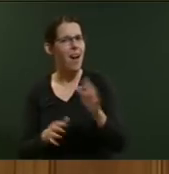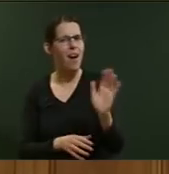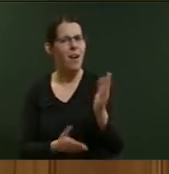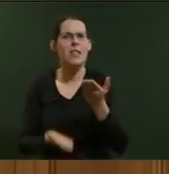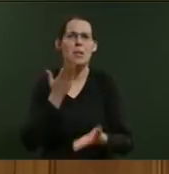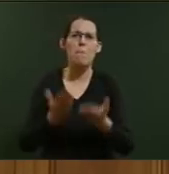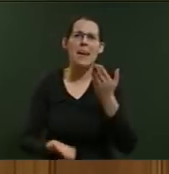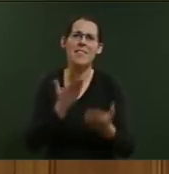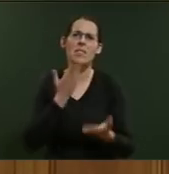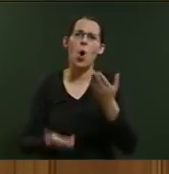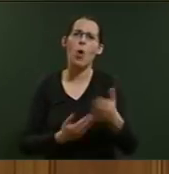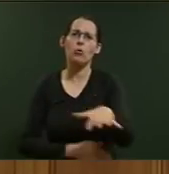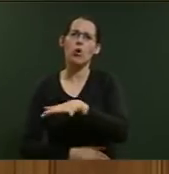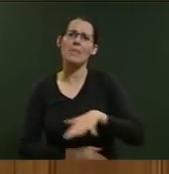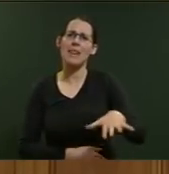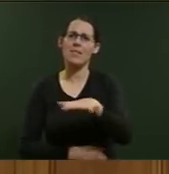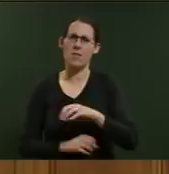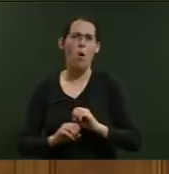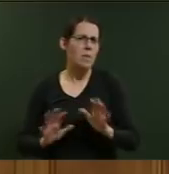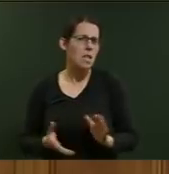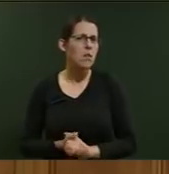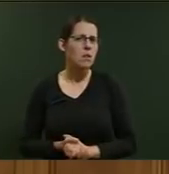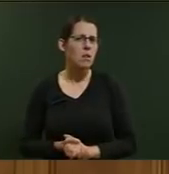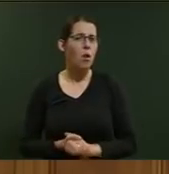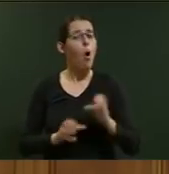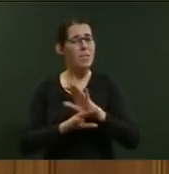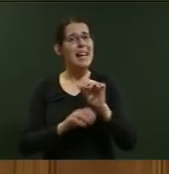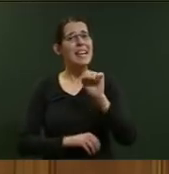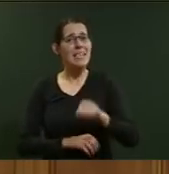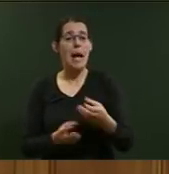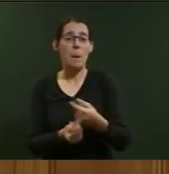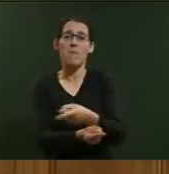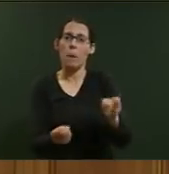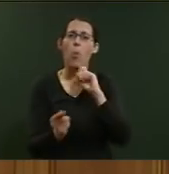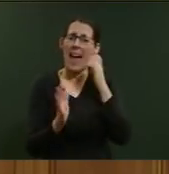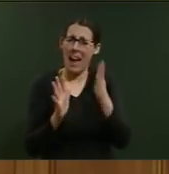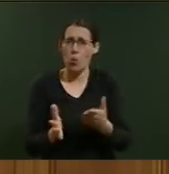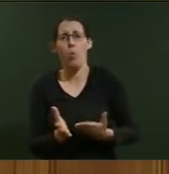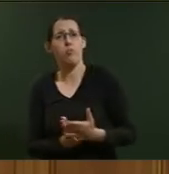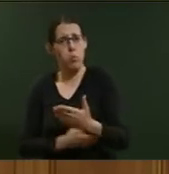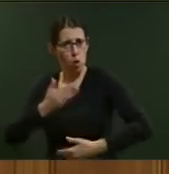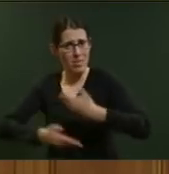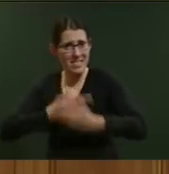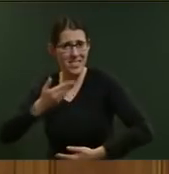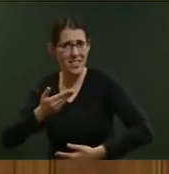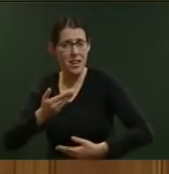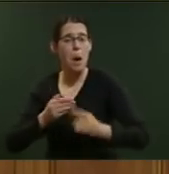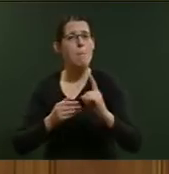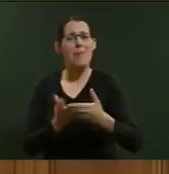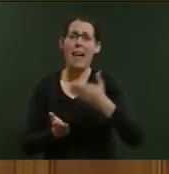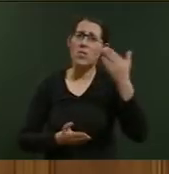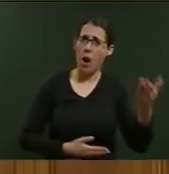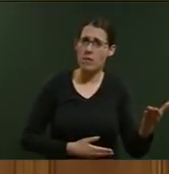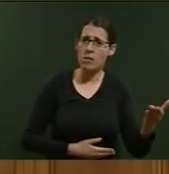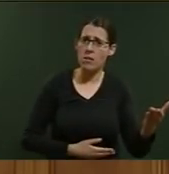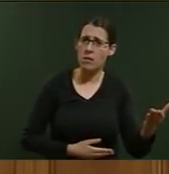circumstances. Obviously, there will be some who have to go through that process. The other side of that is